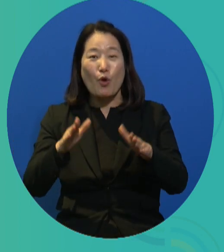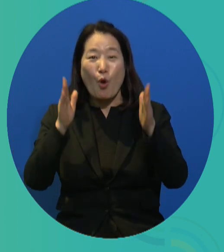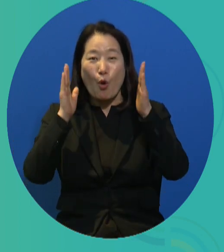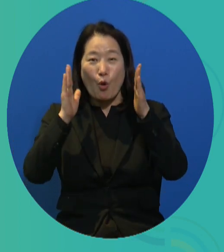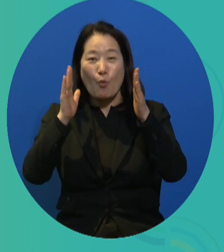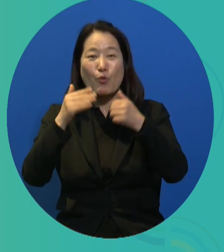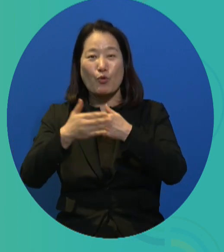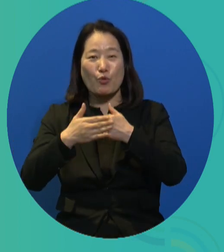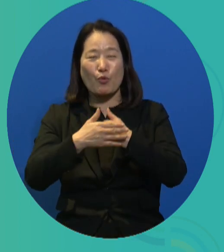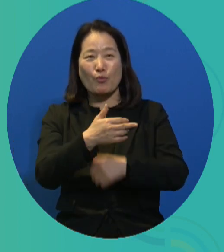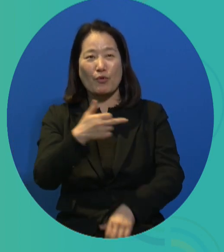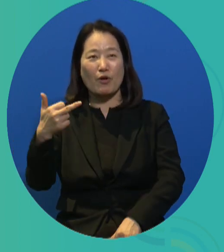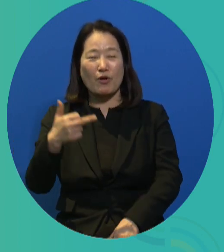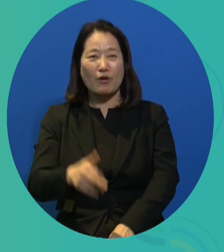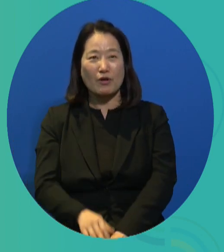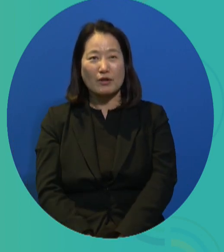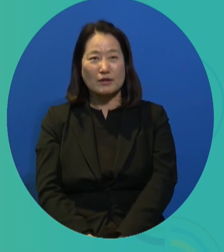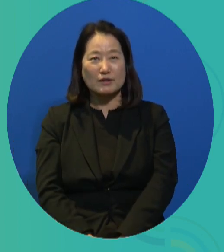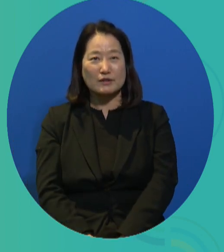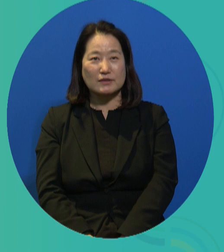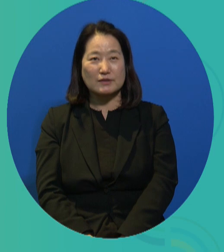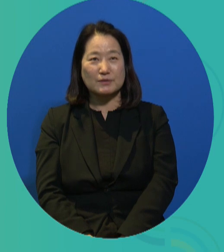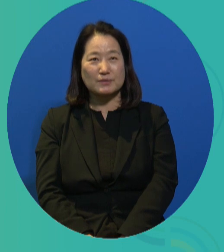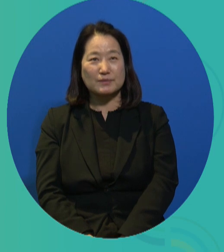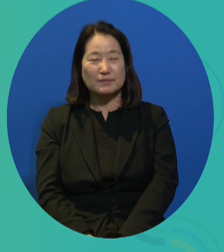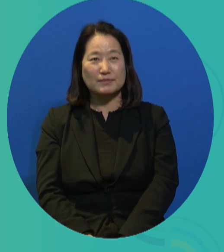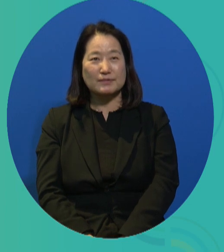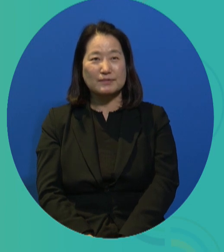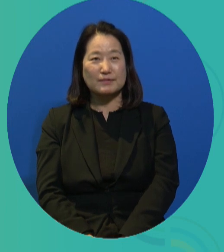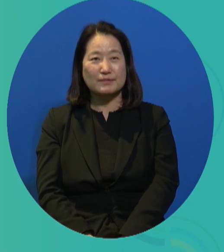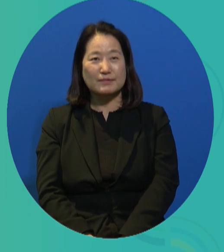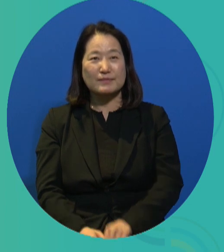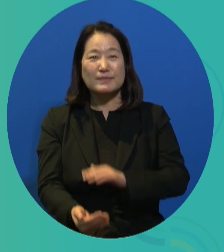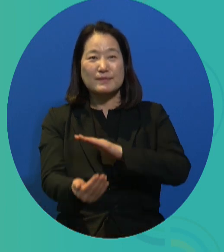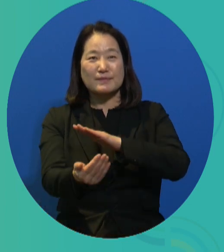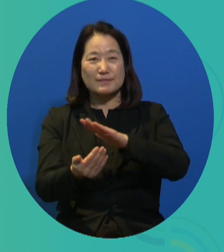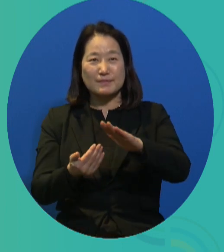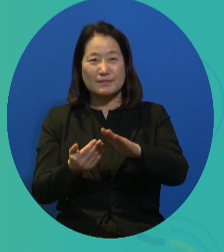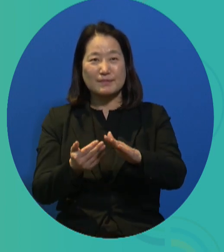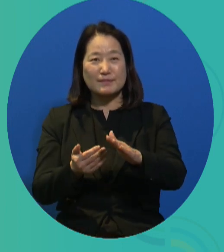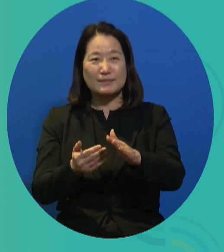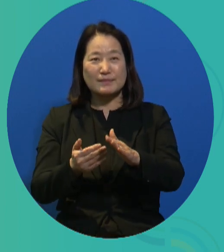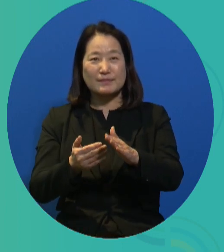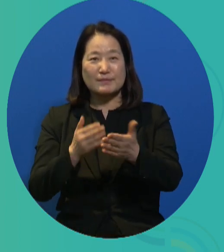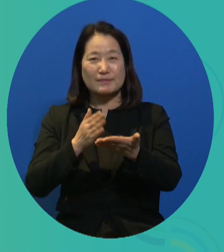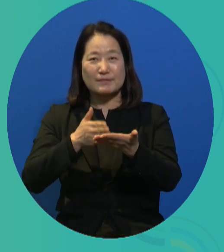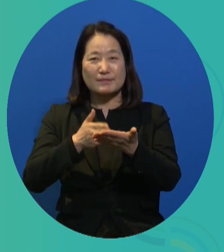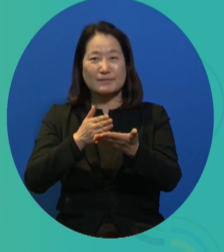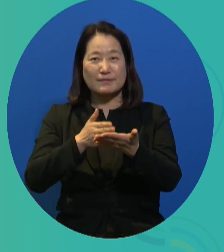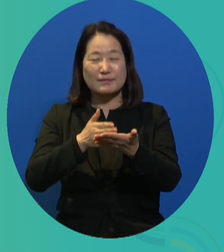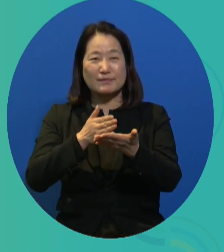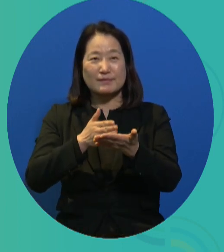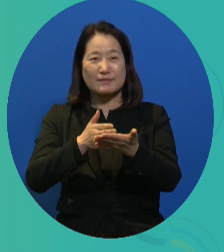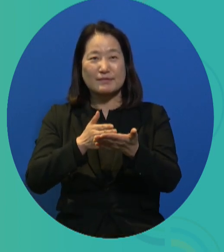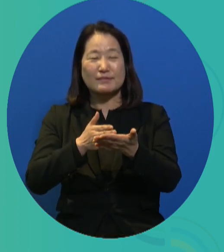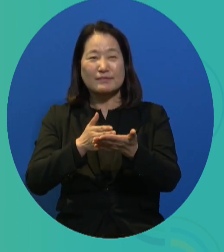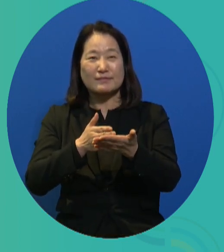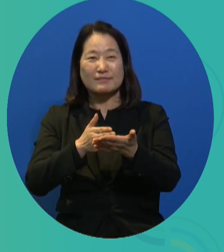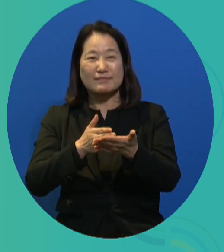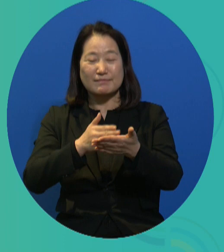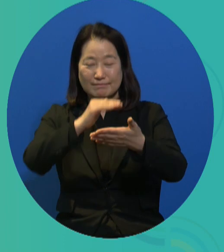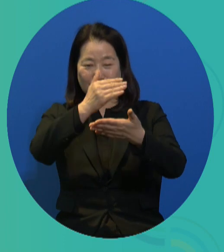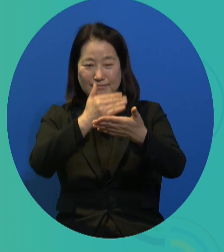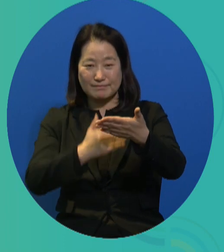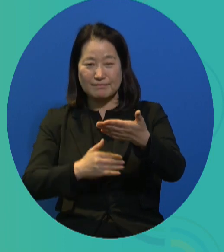concentrating very hard. what you were saying, I was not distracted at all and I was able to concentrate to what you